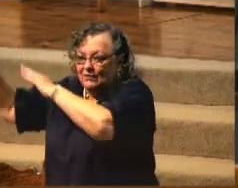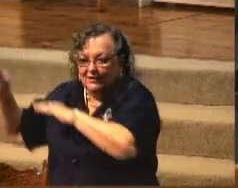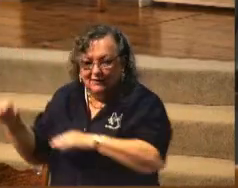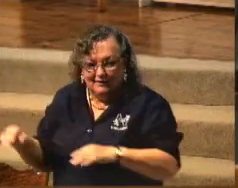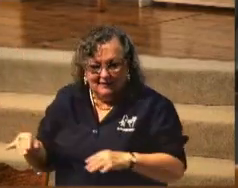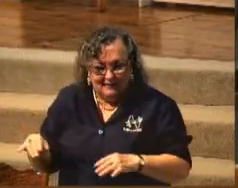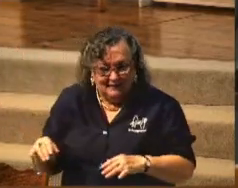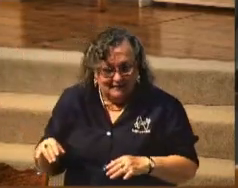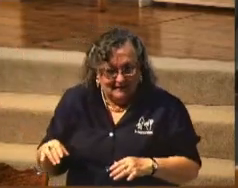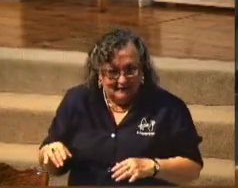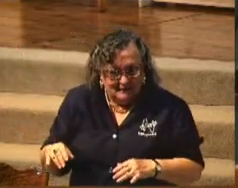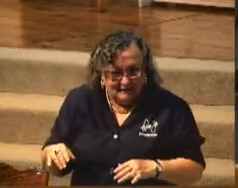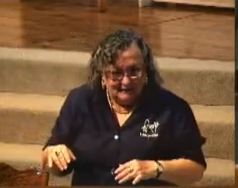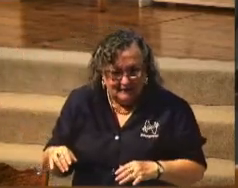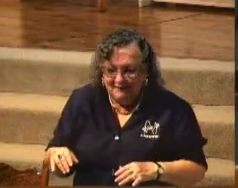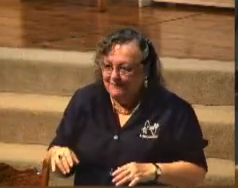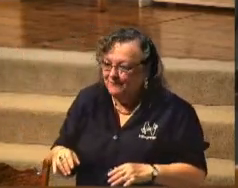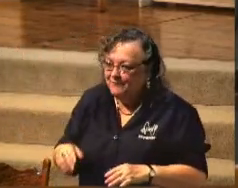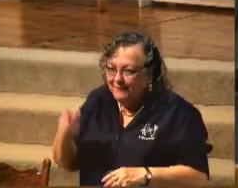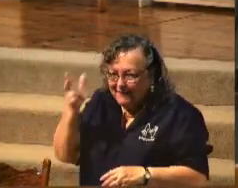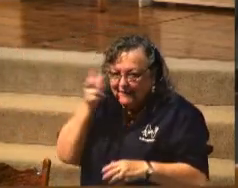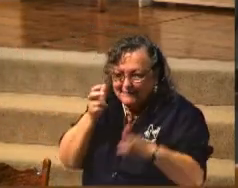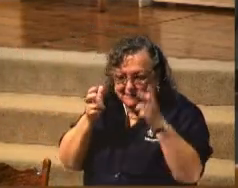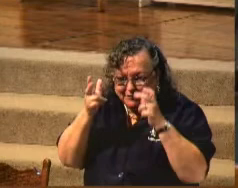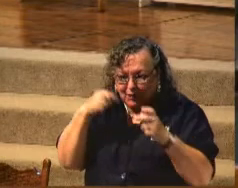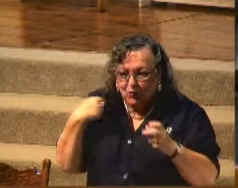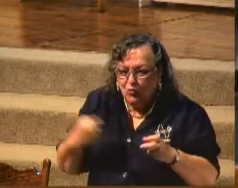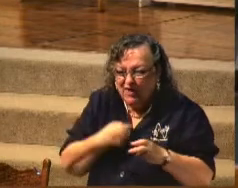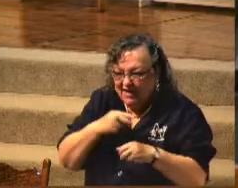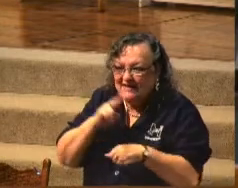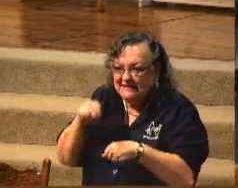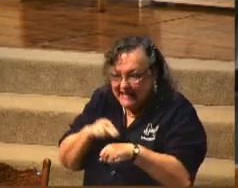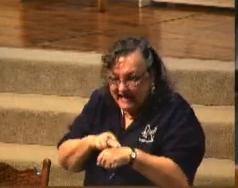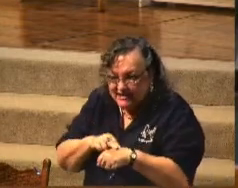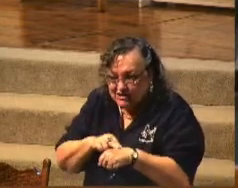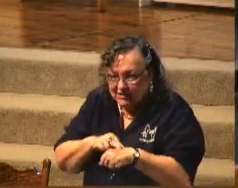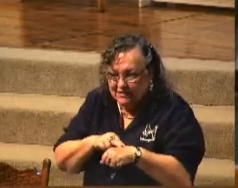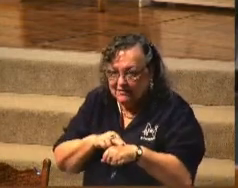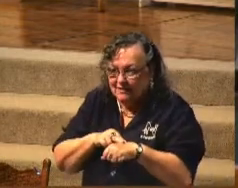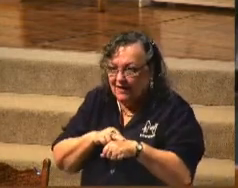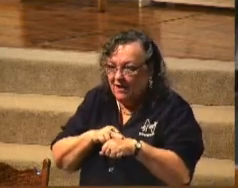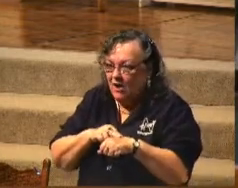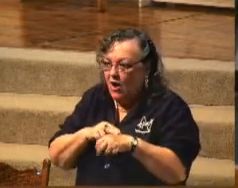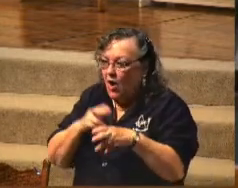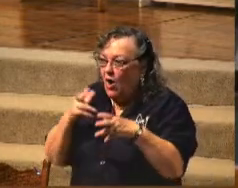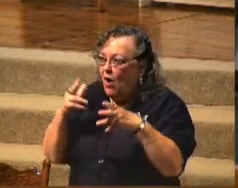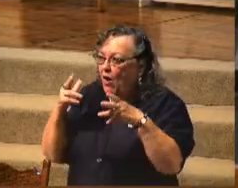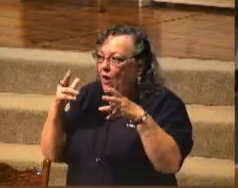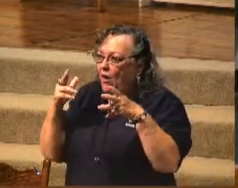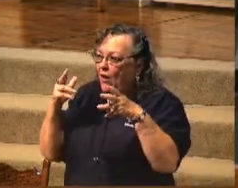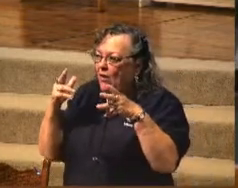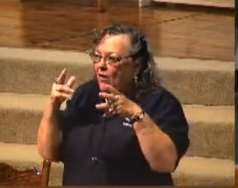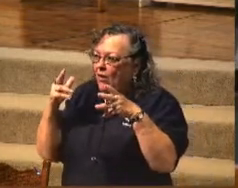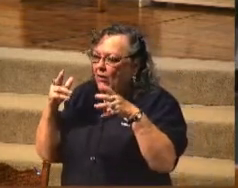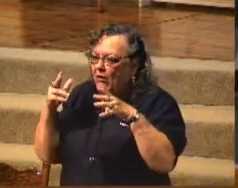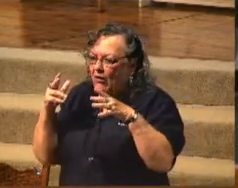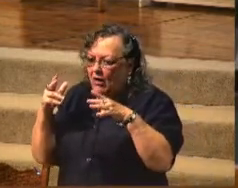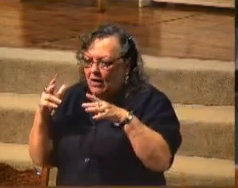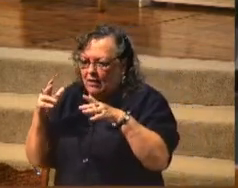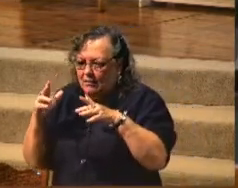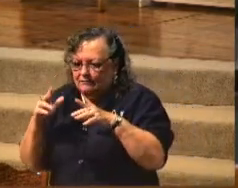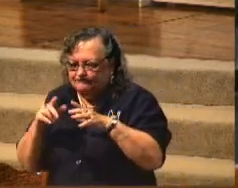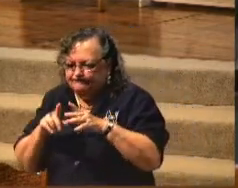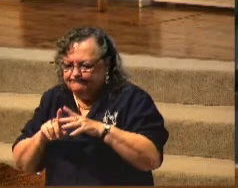Listen, please. When we as a nation are straying from what God said He would